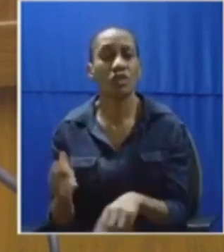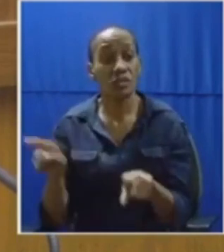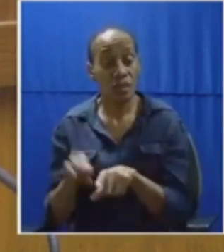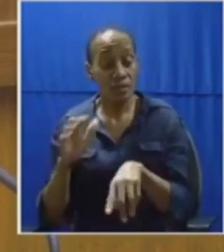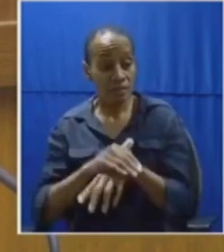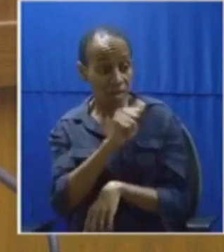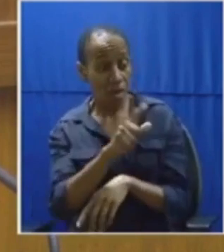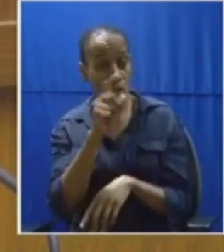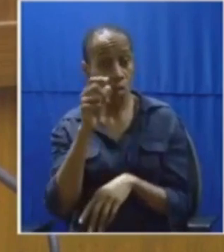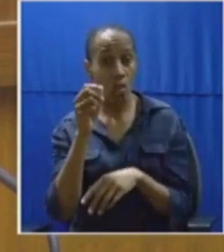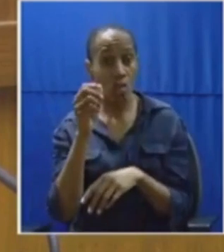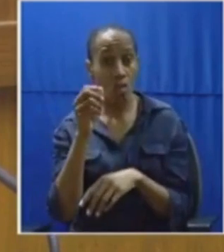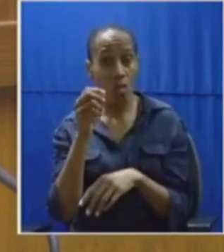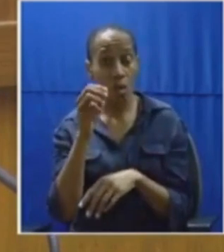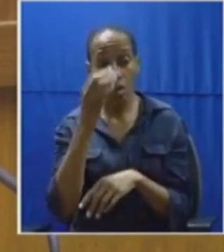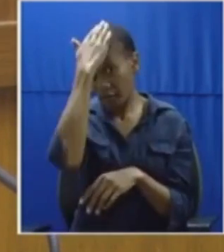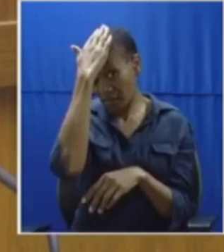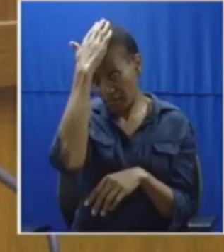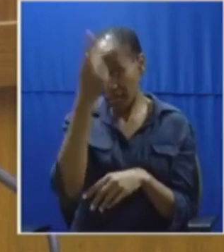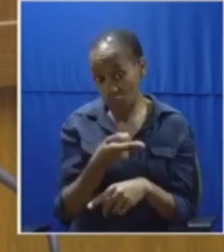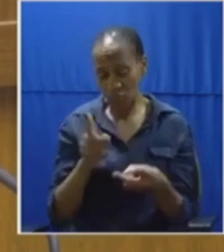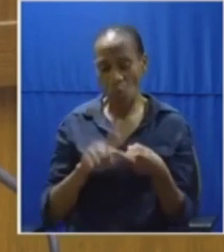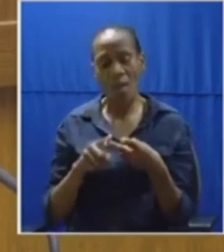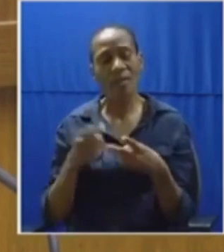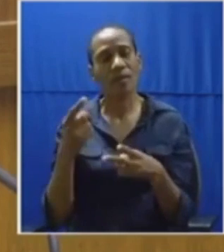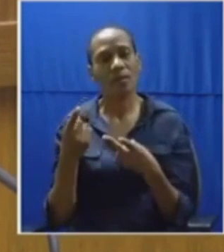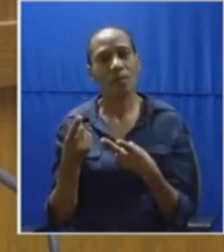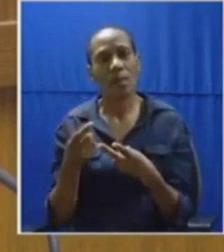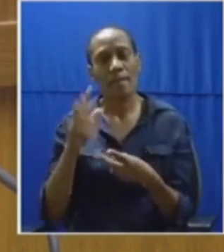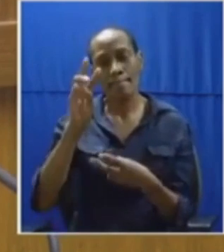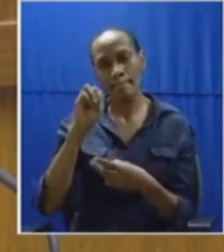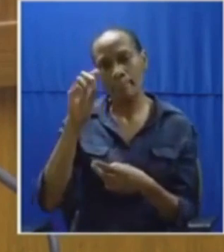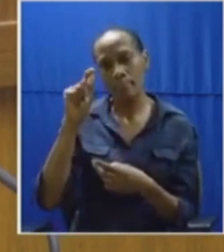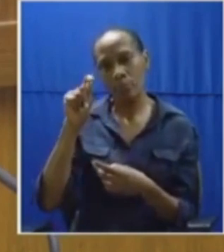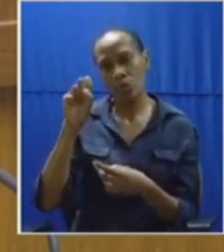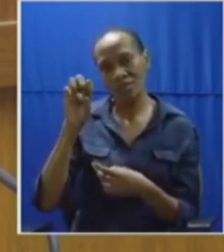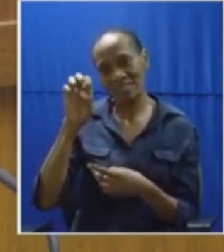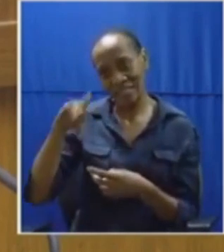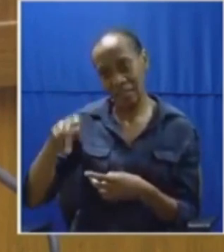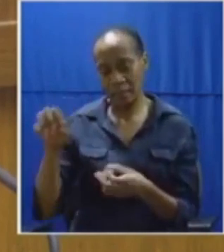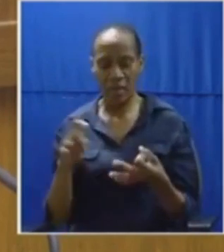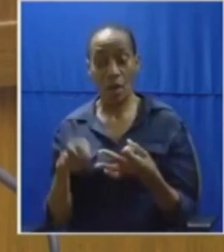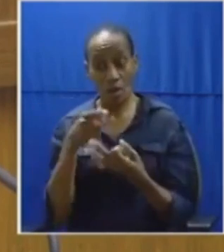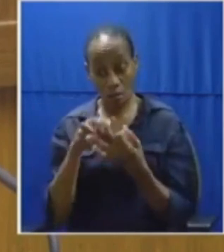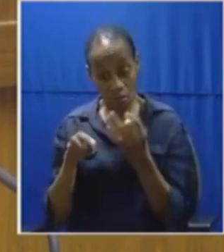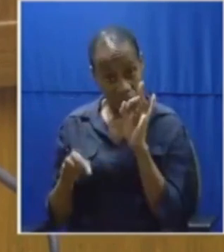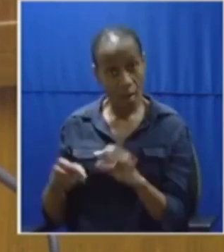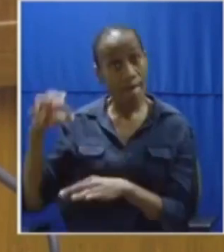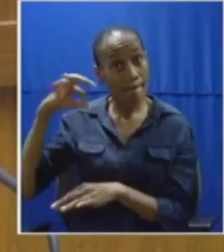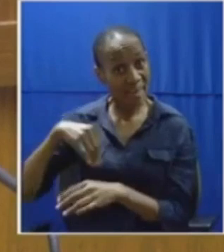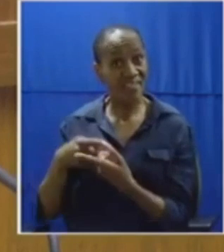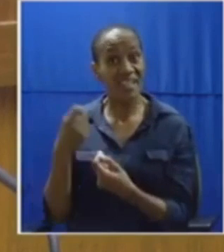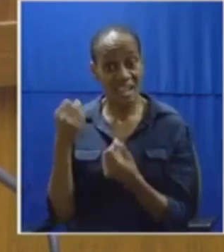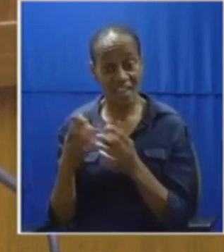Trevor Manuel through Old Mutual and your relatives through Patrice Mutsepe stand to benefit from privatization of ESCOM.